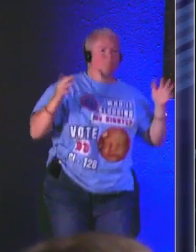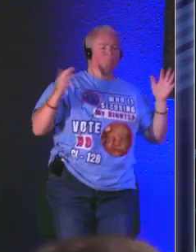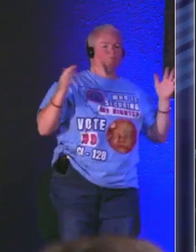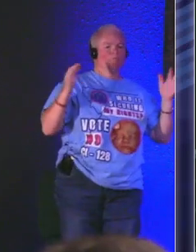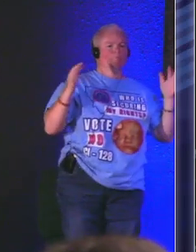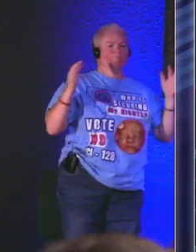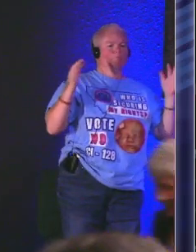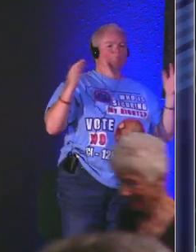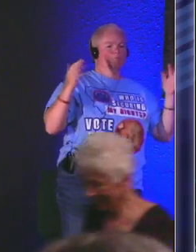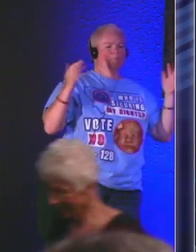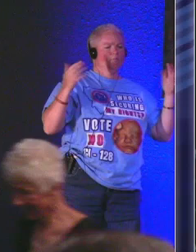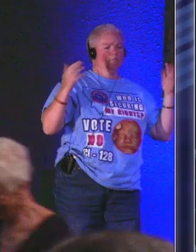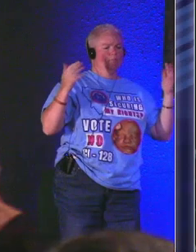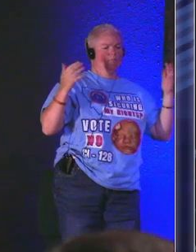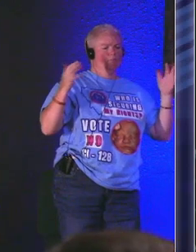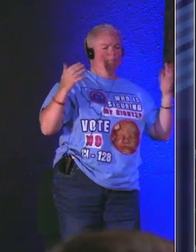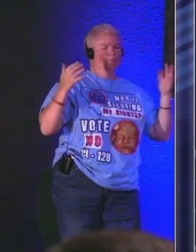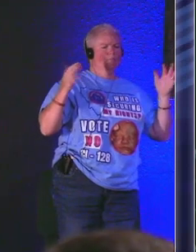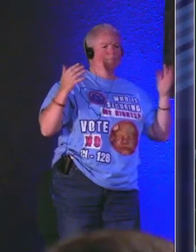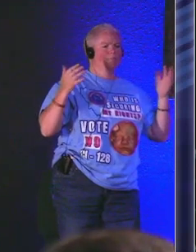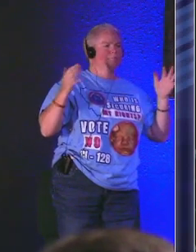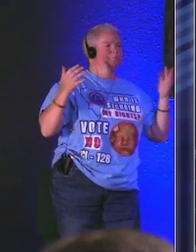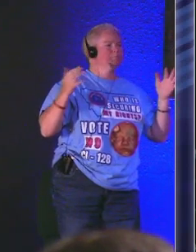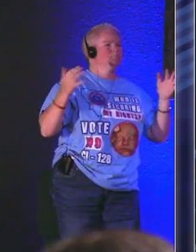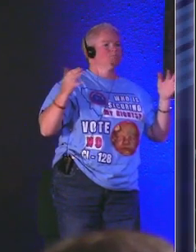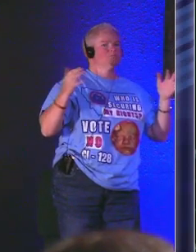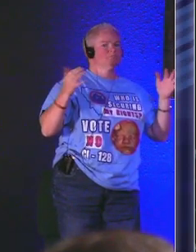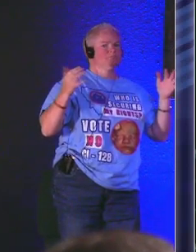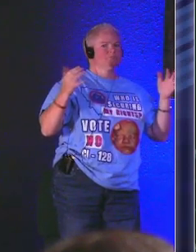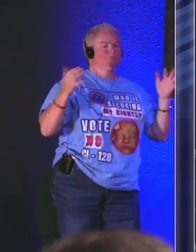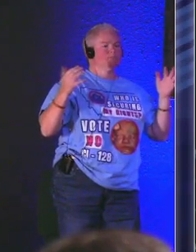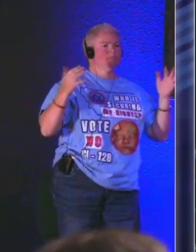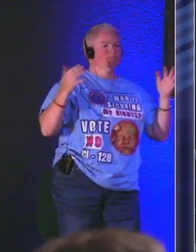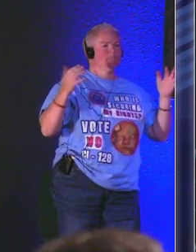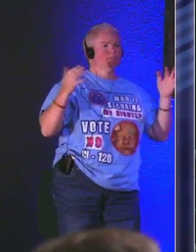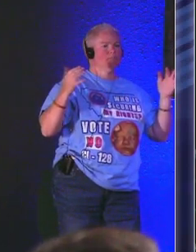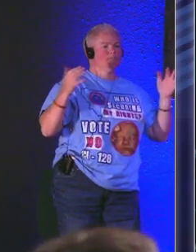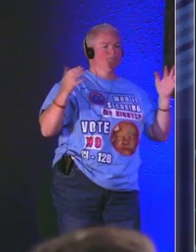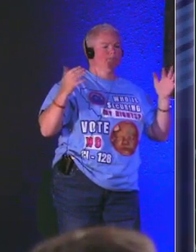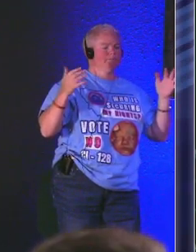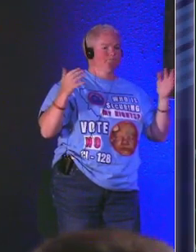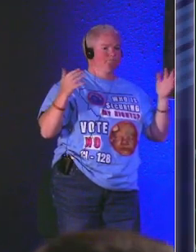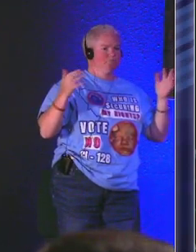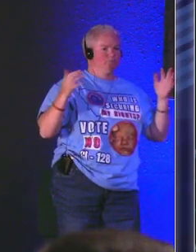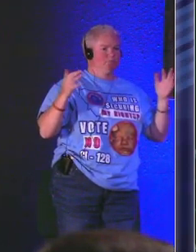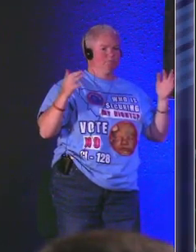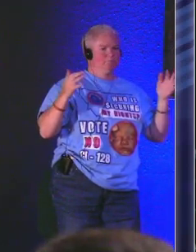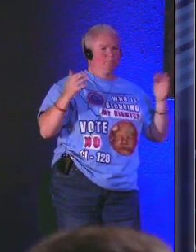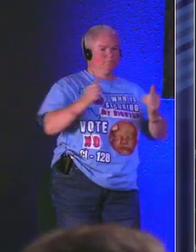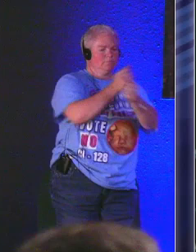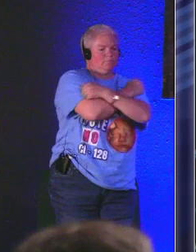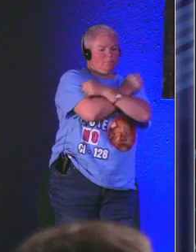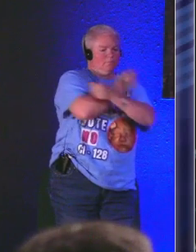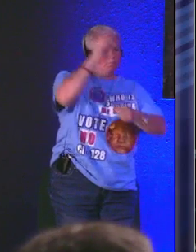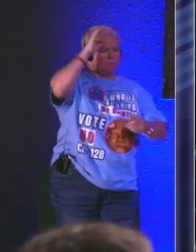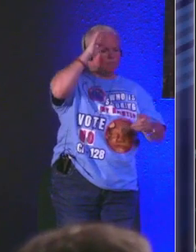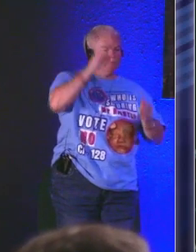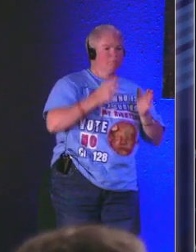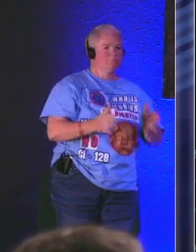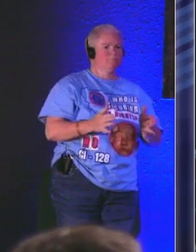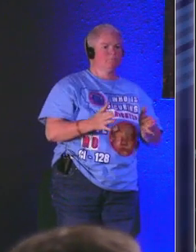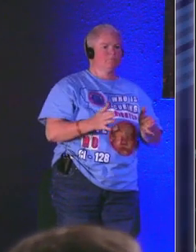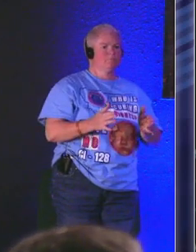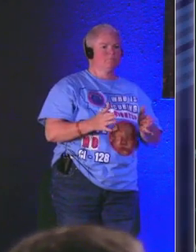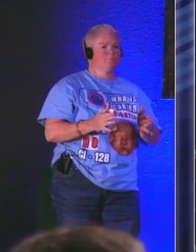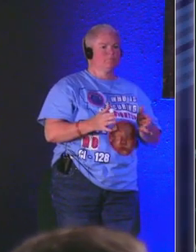and then uh we have a number of cards that blair's gonna give you we love you pastor